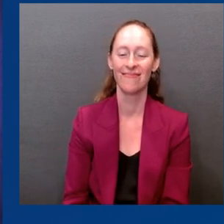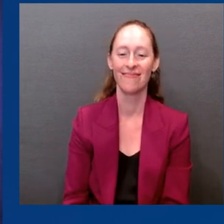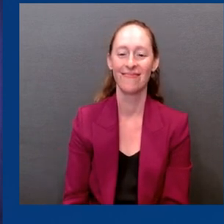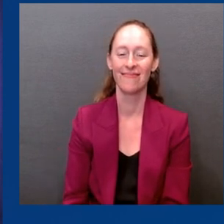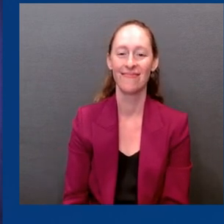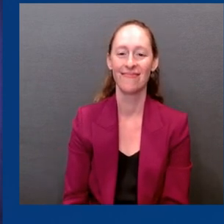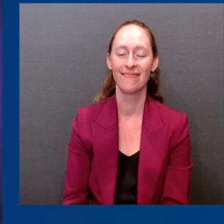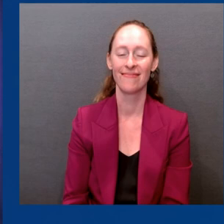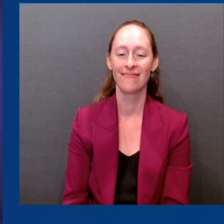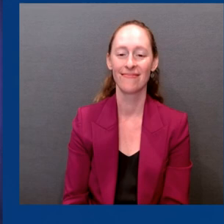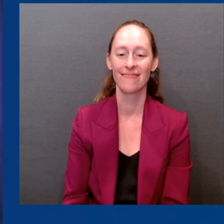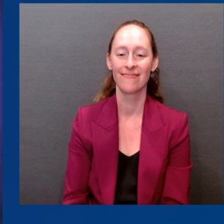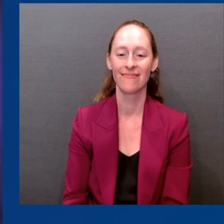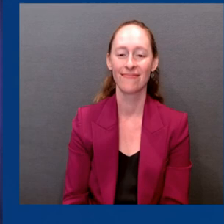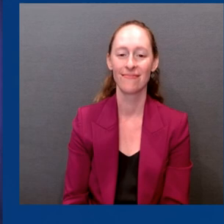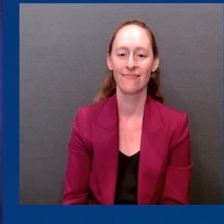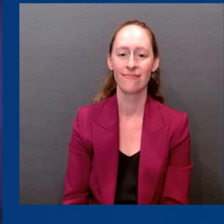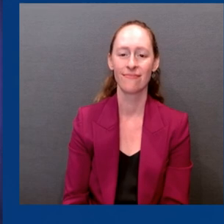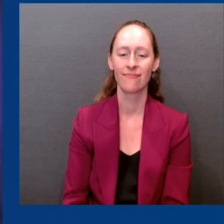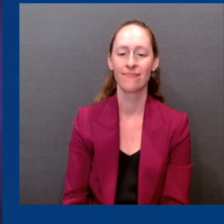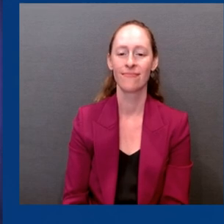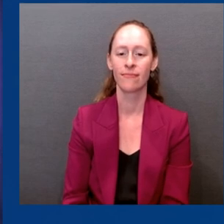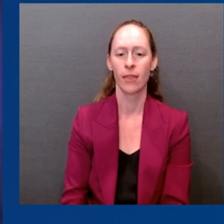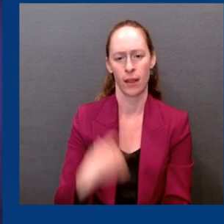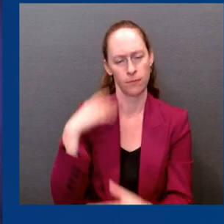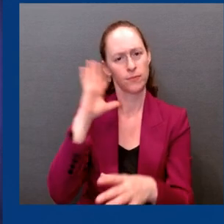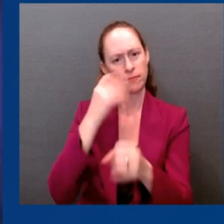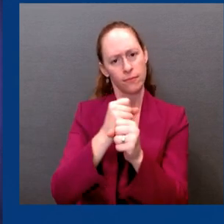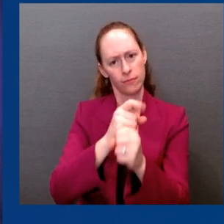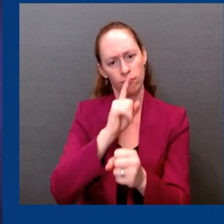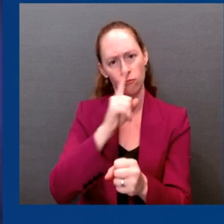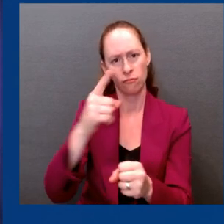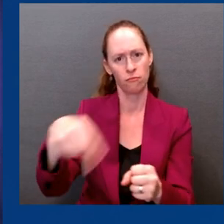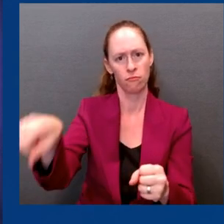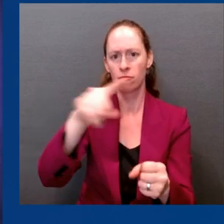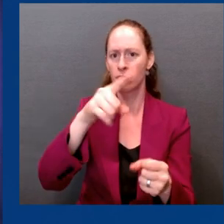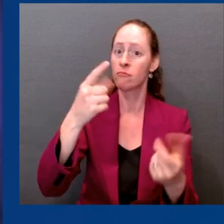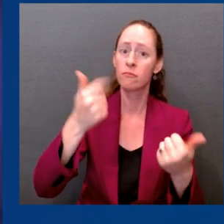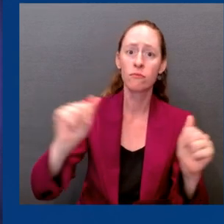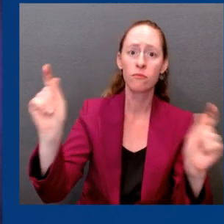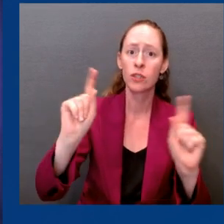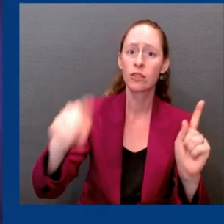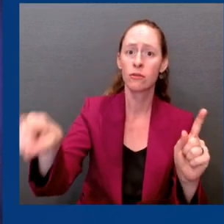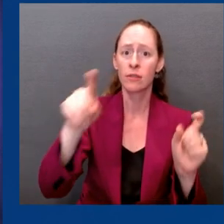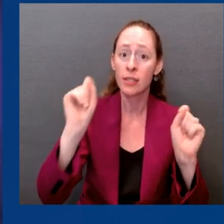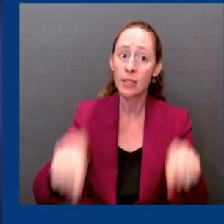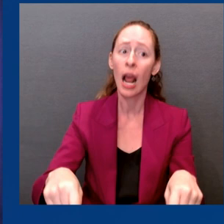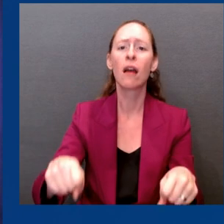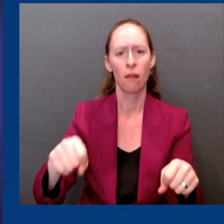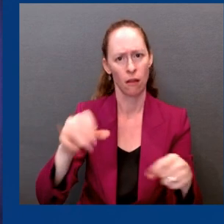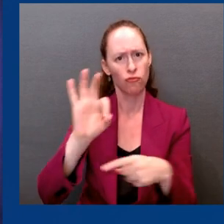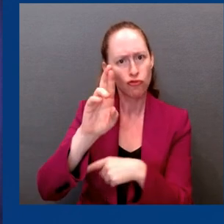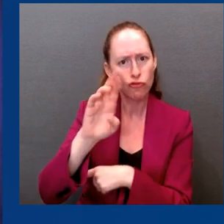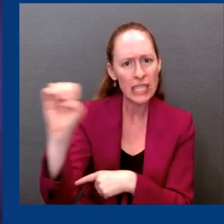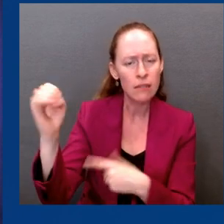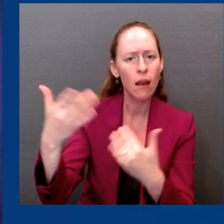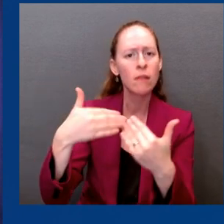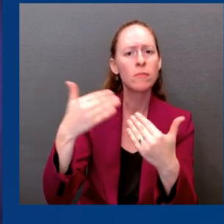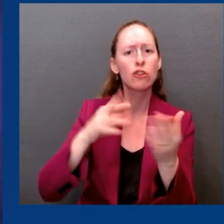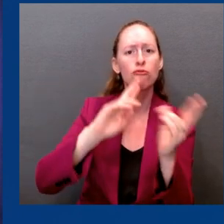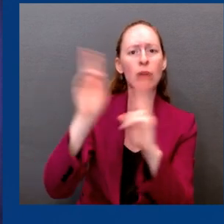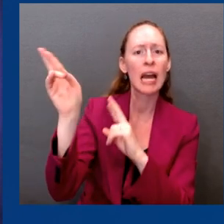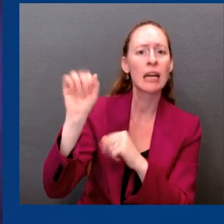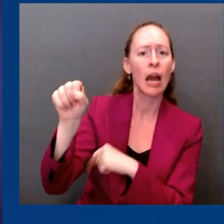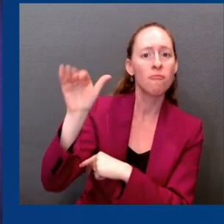that they're widely available, and they are easy to access for everybody. But we're